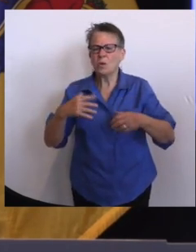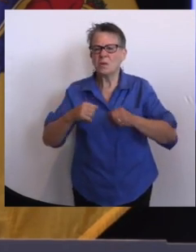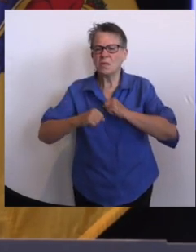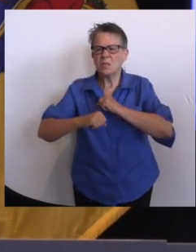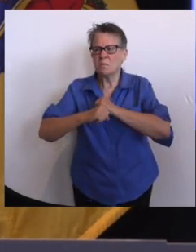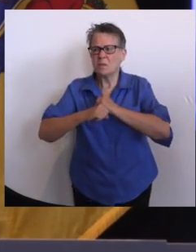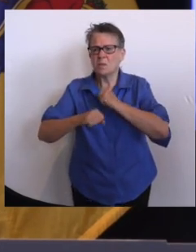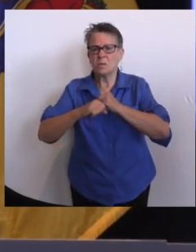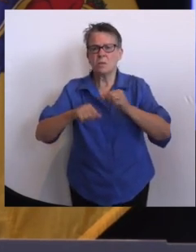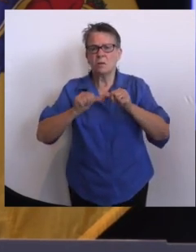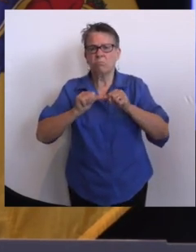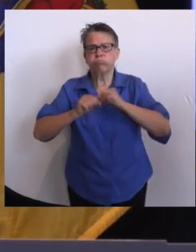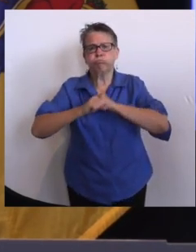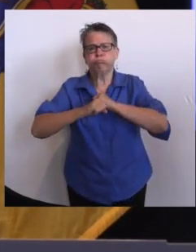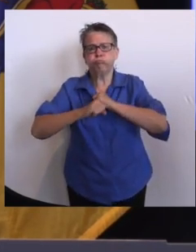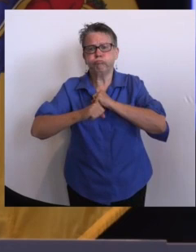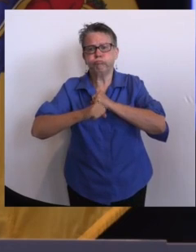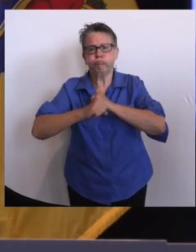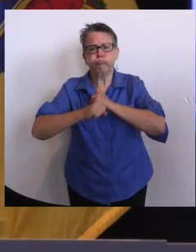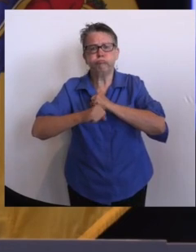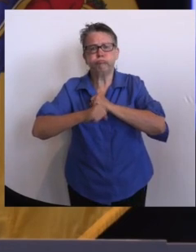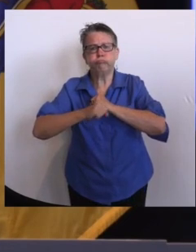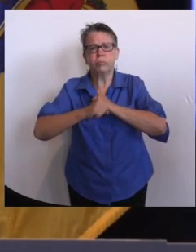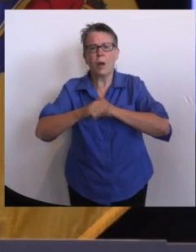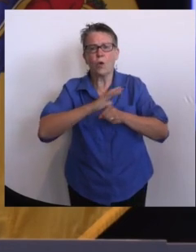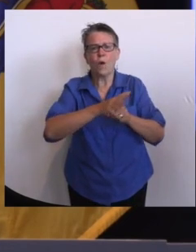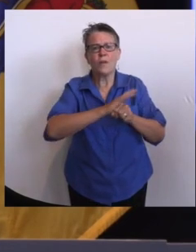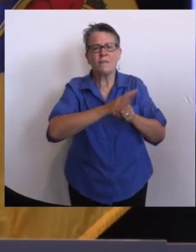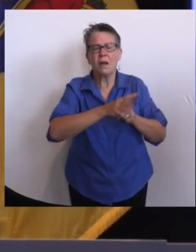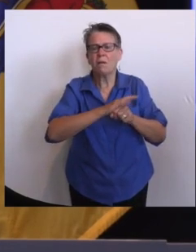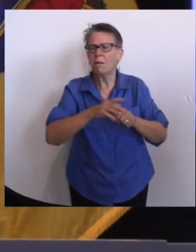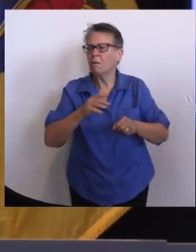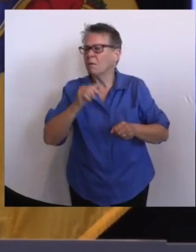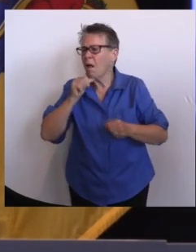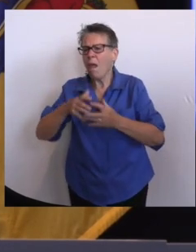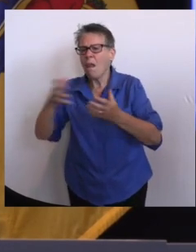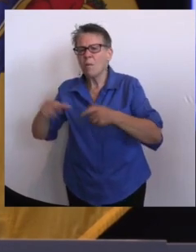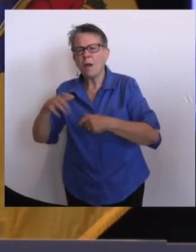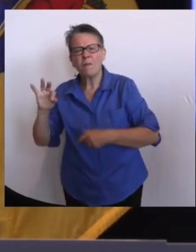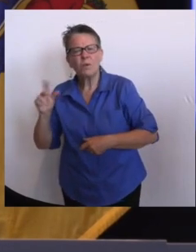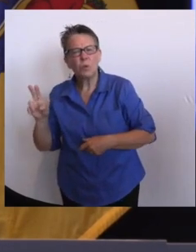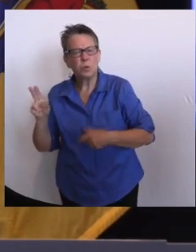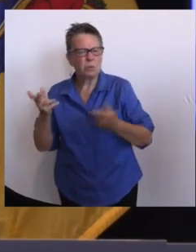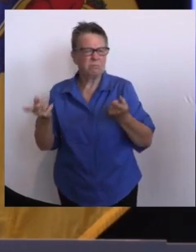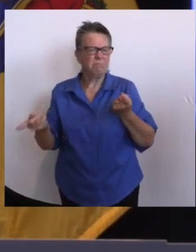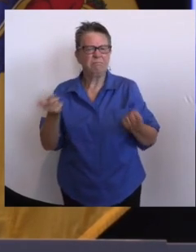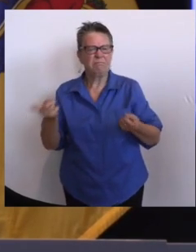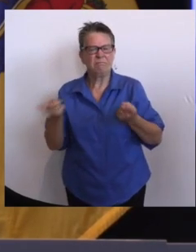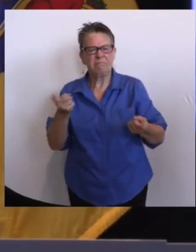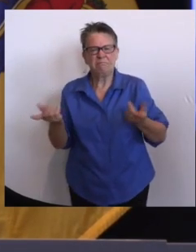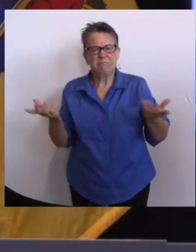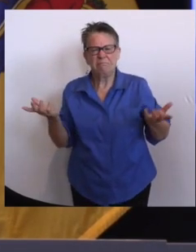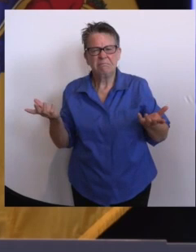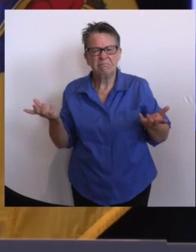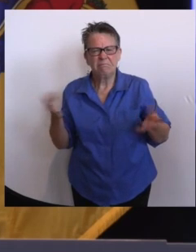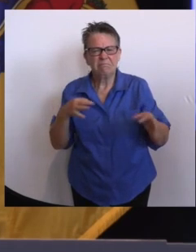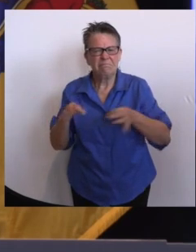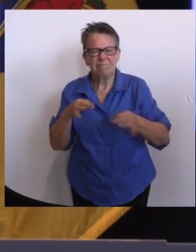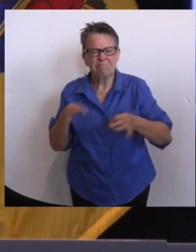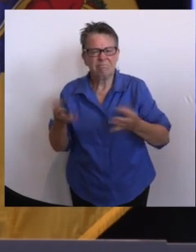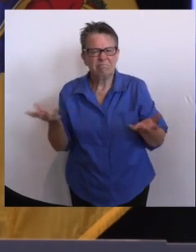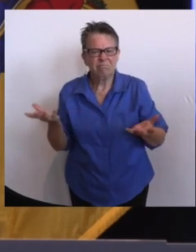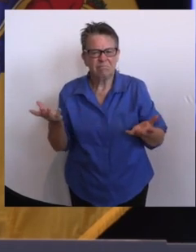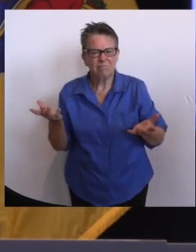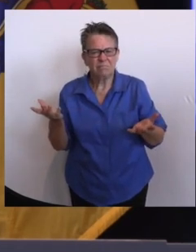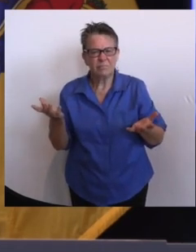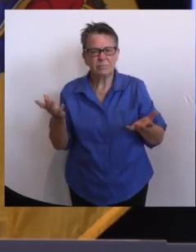ask colleagues to come in here. Um, on that last phrase, I would just repeat that we have at every step